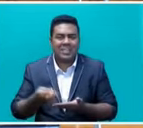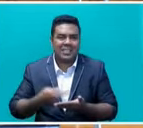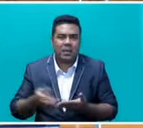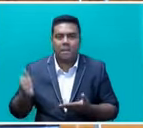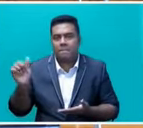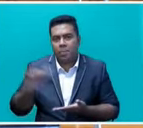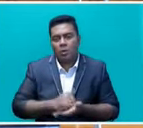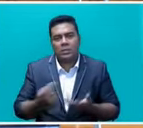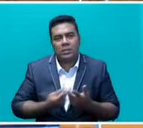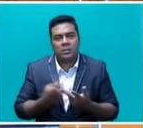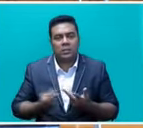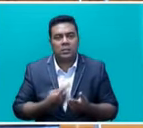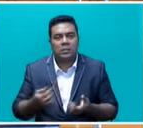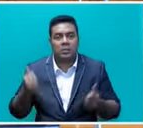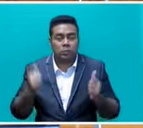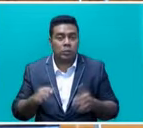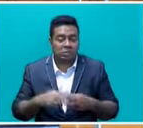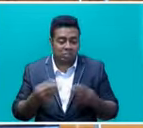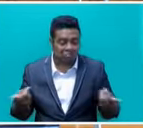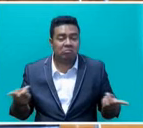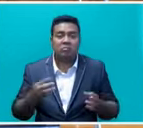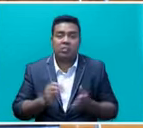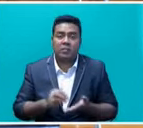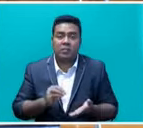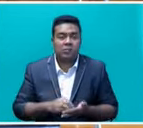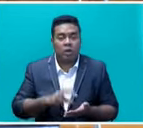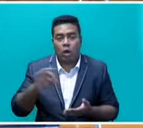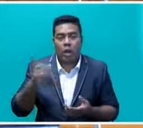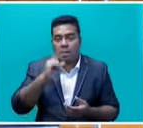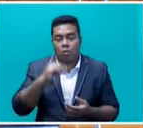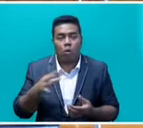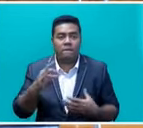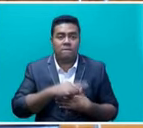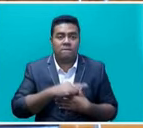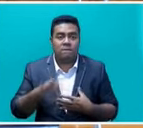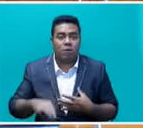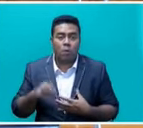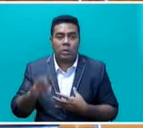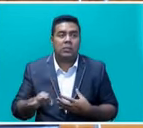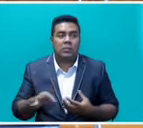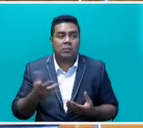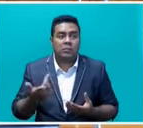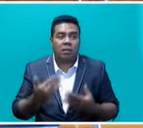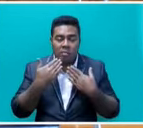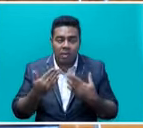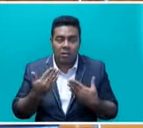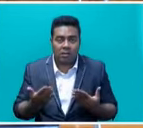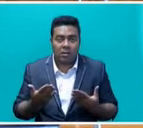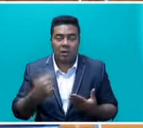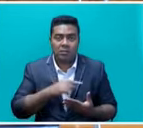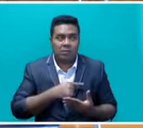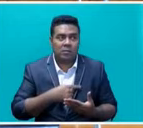bought other goods and services that they would not have been able to afford. And a lot of people actually reached out to us and thanked us and said, look, you know,